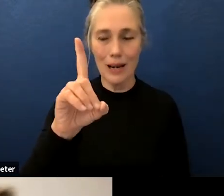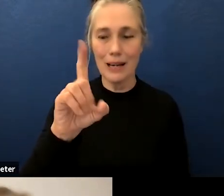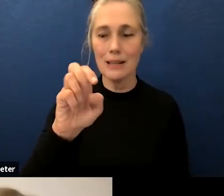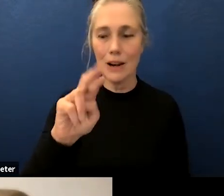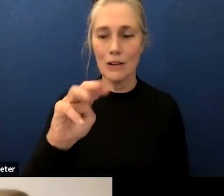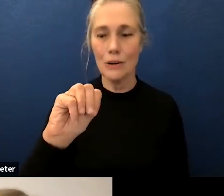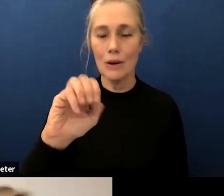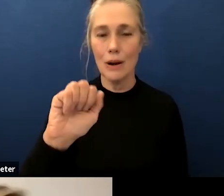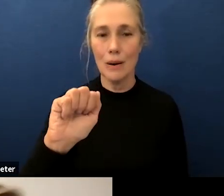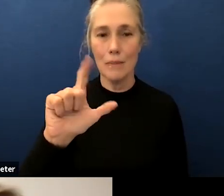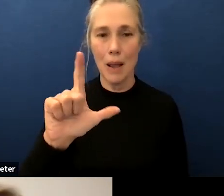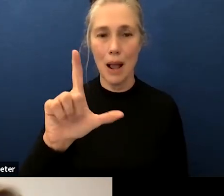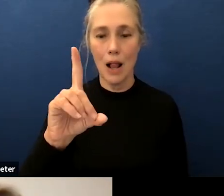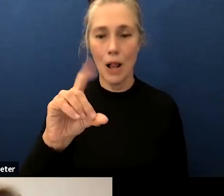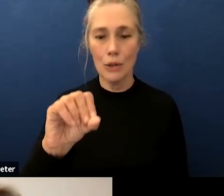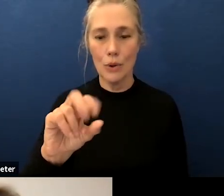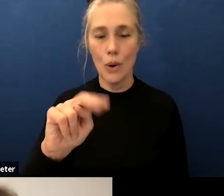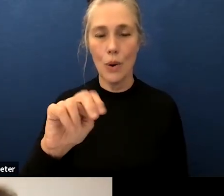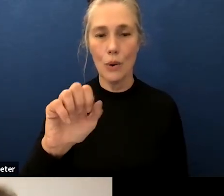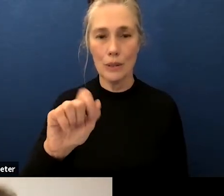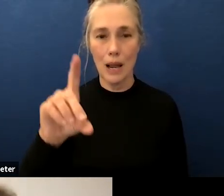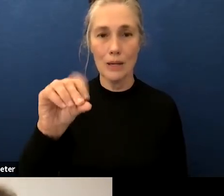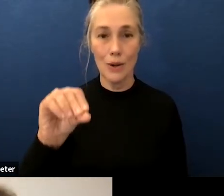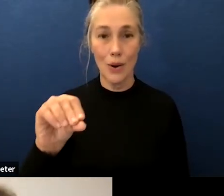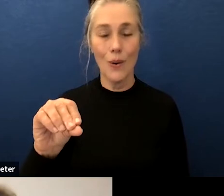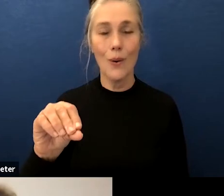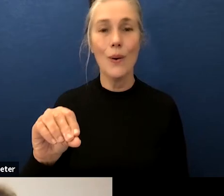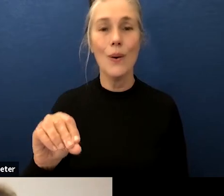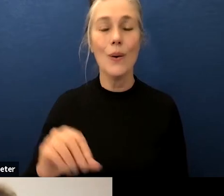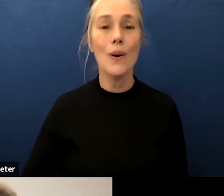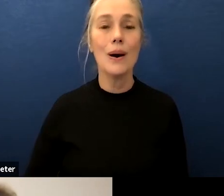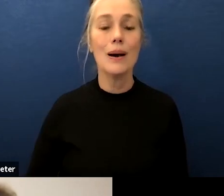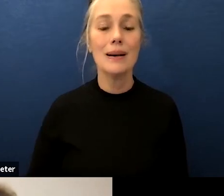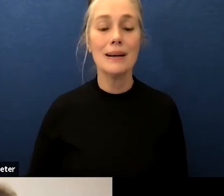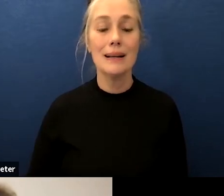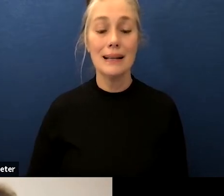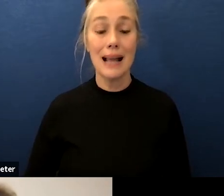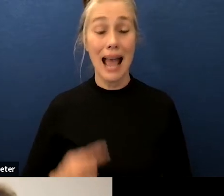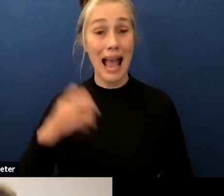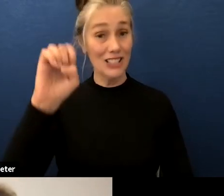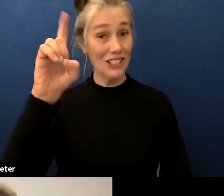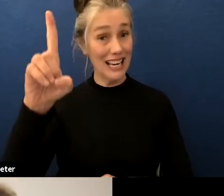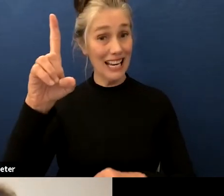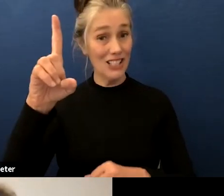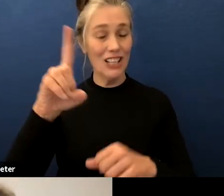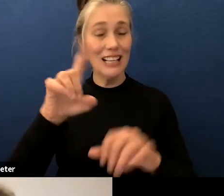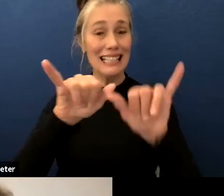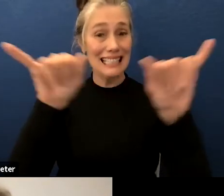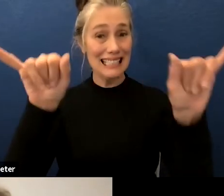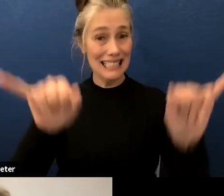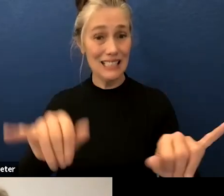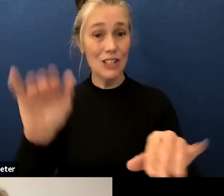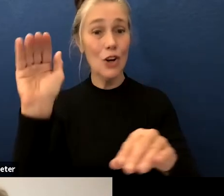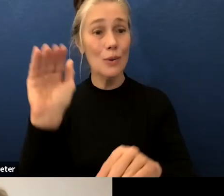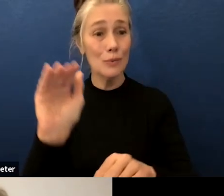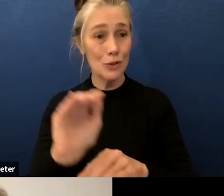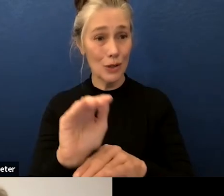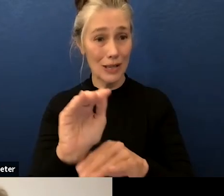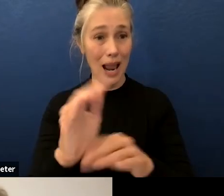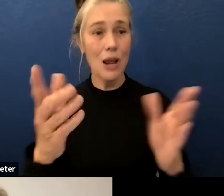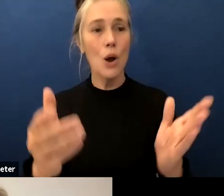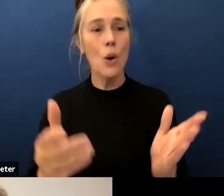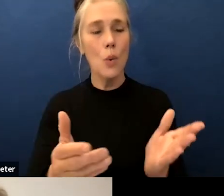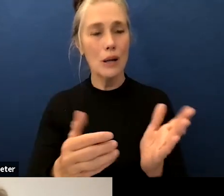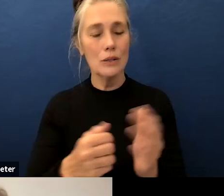tonight good tonight as an educational system we would like to